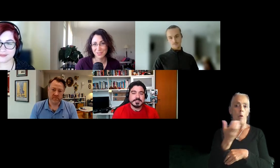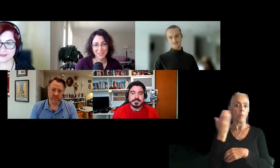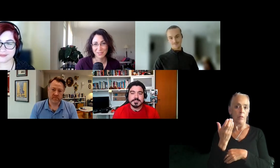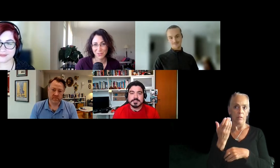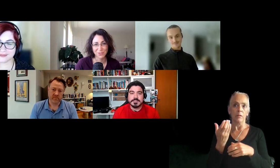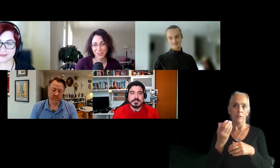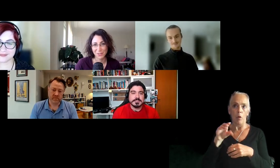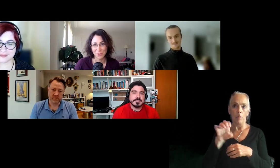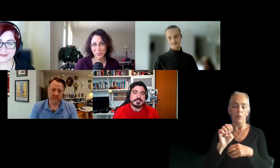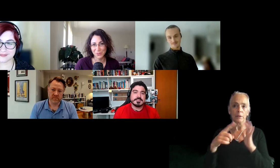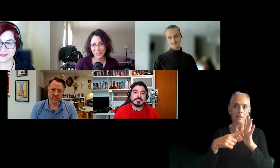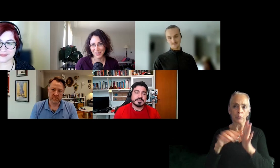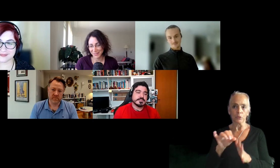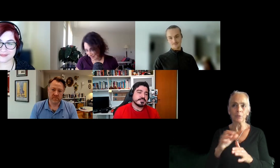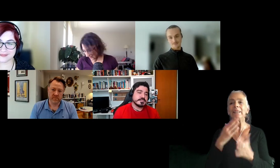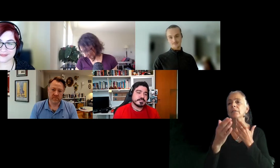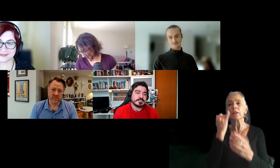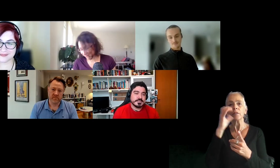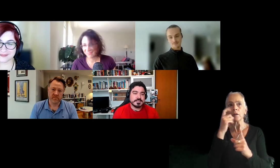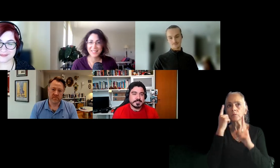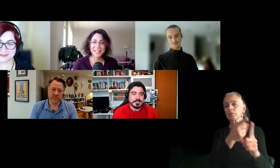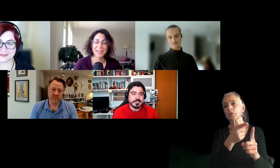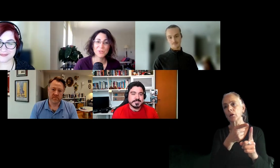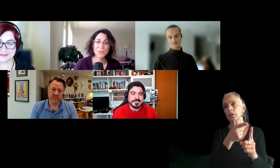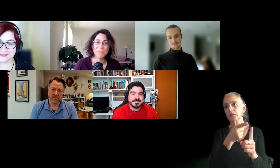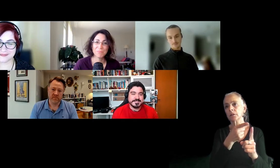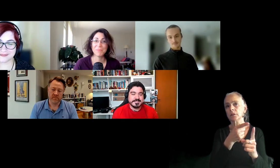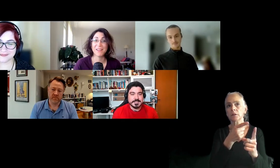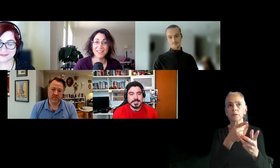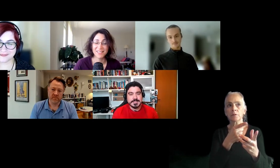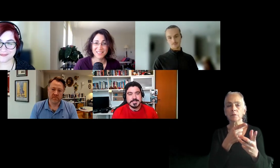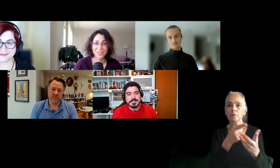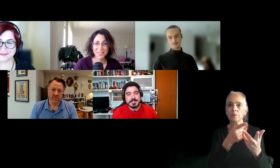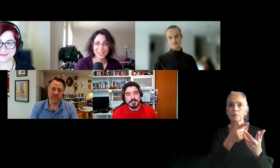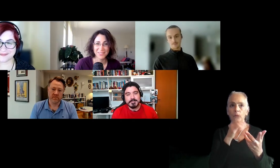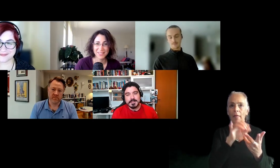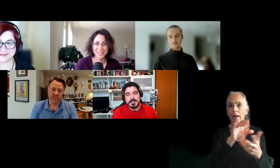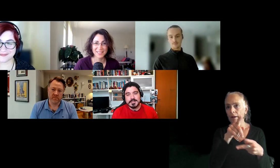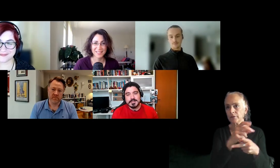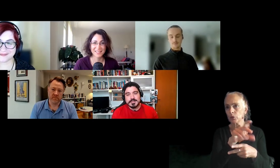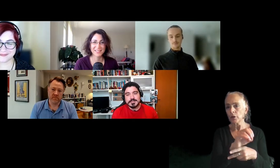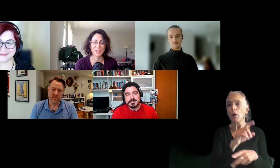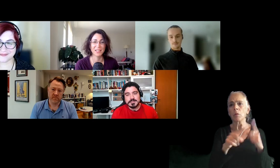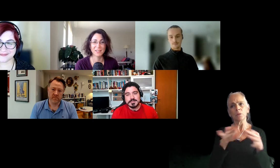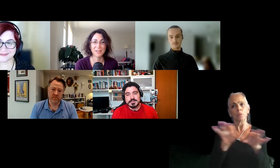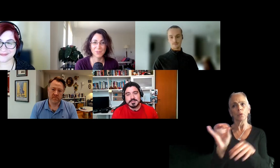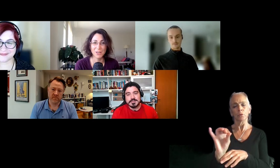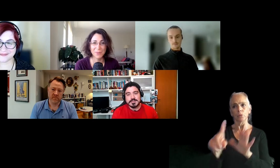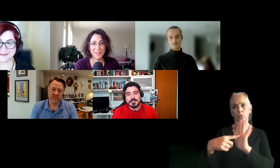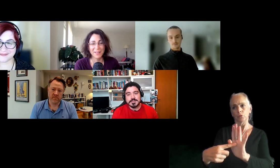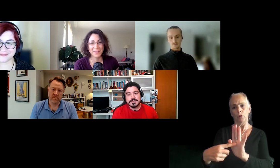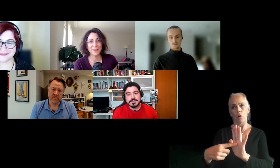even if you don't target in a mobile game studio because oftentimes it's something that